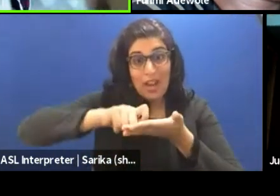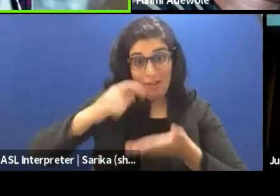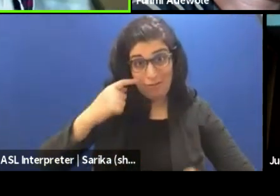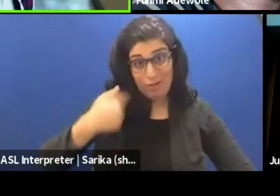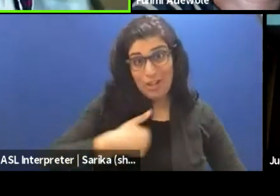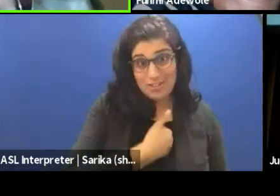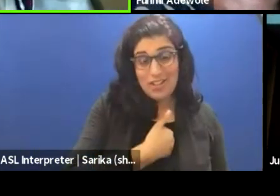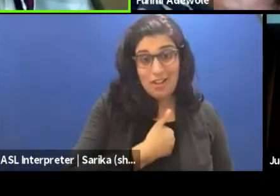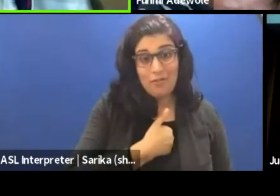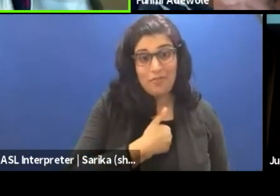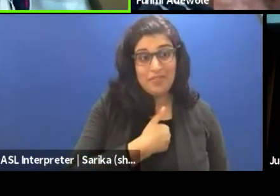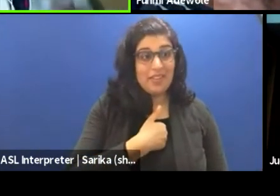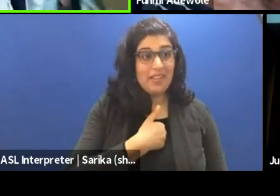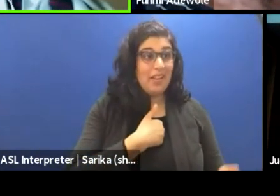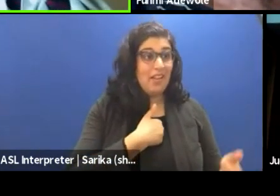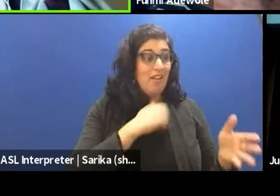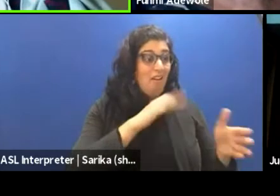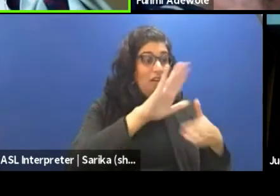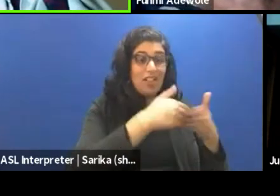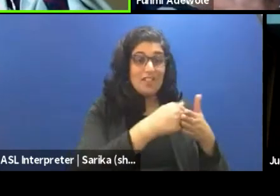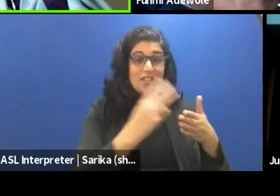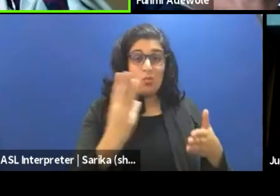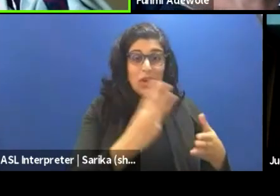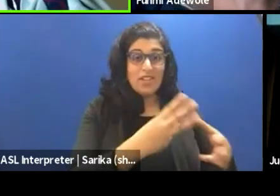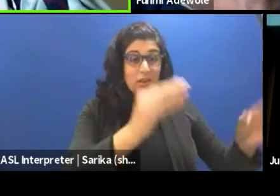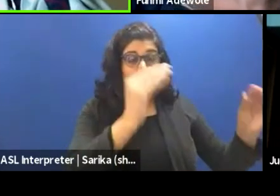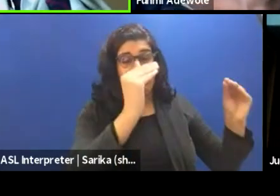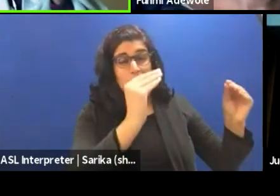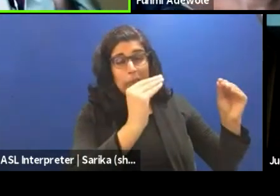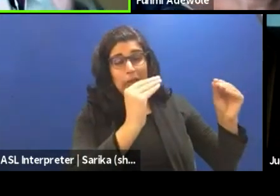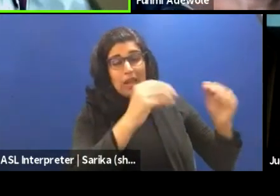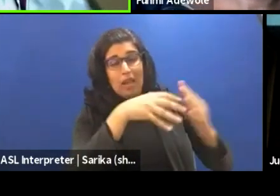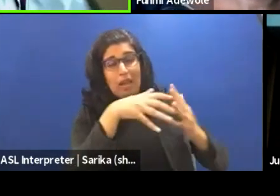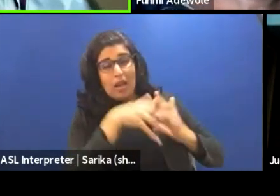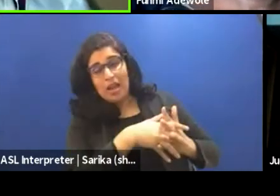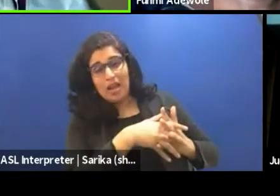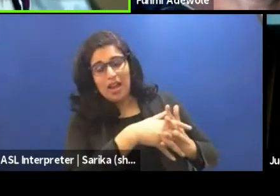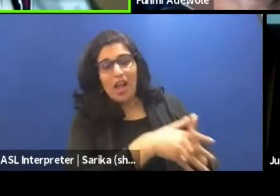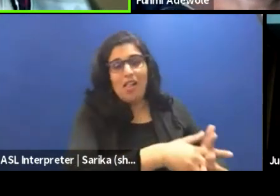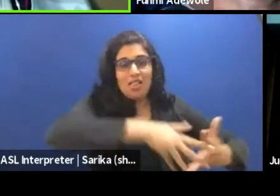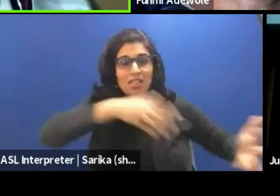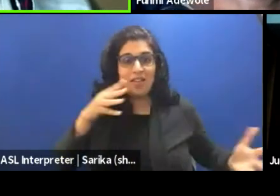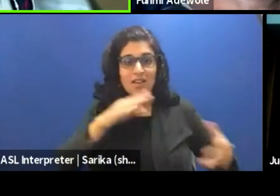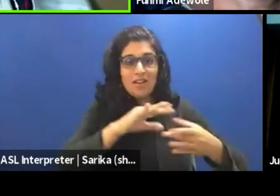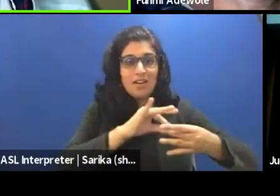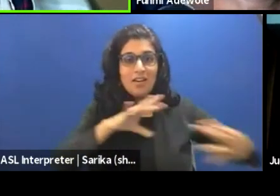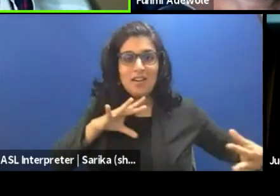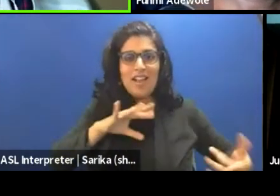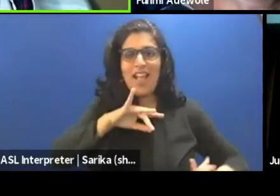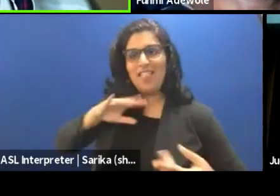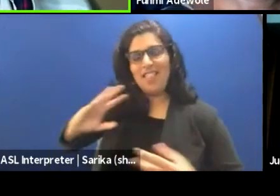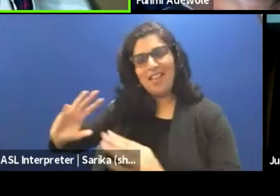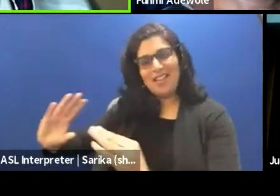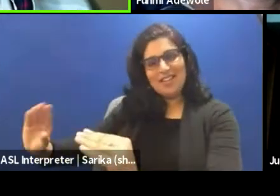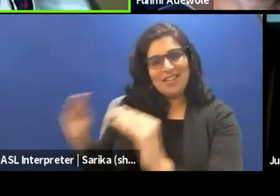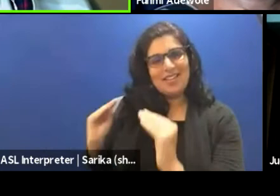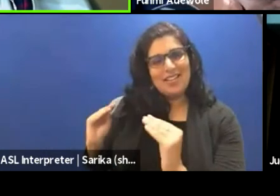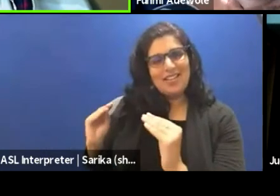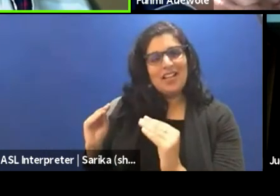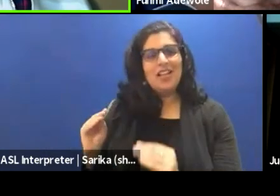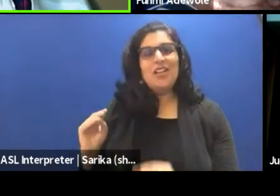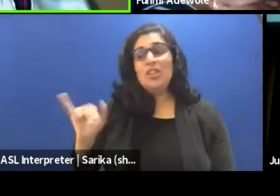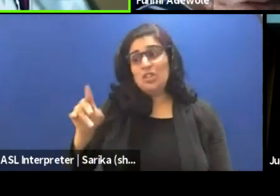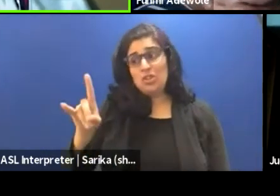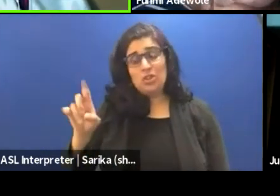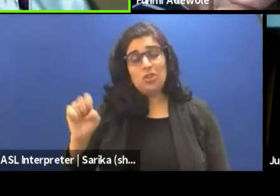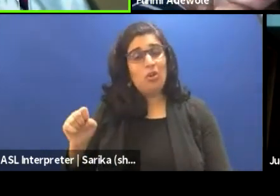unlearn and rewrite for ourselves. So I see it as an opportunity. And I think Jude hit the nail on the head, but I'll say